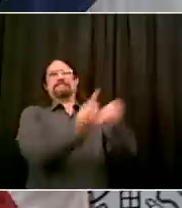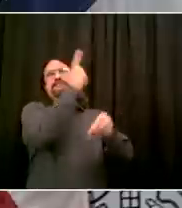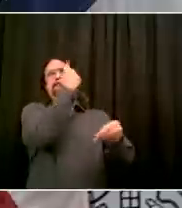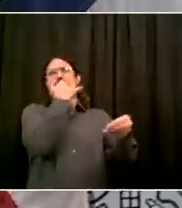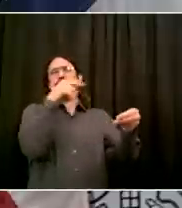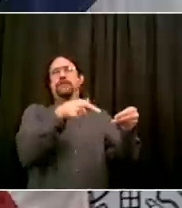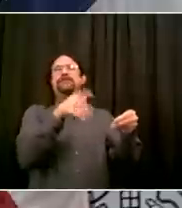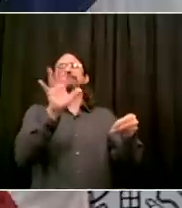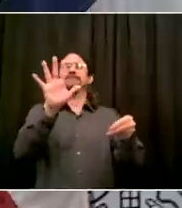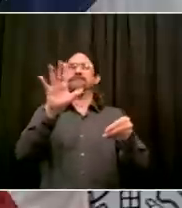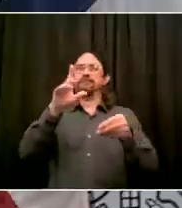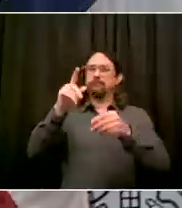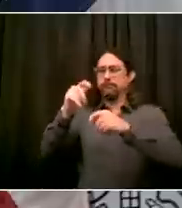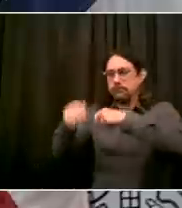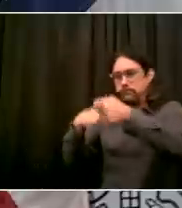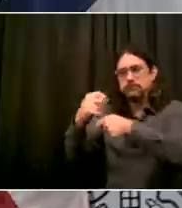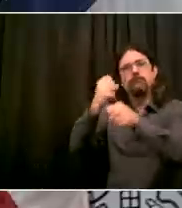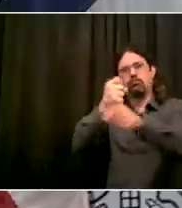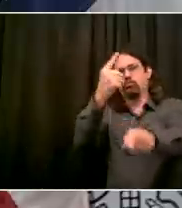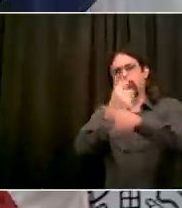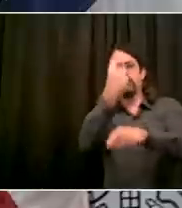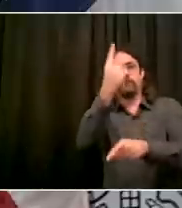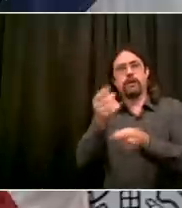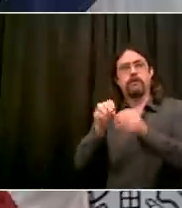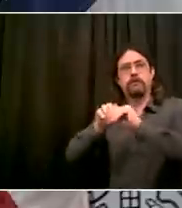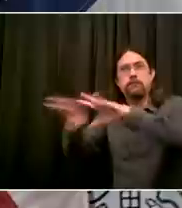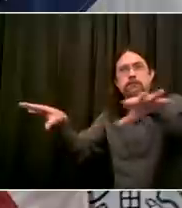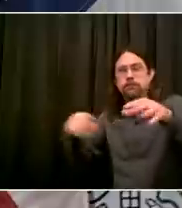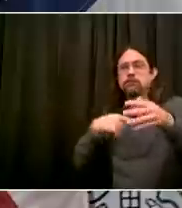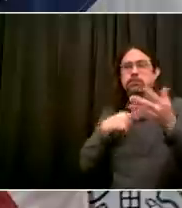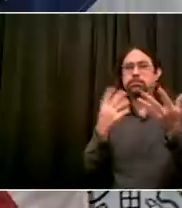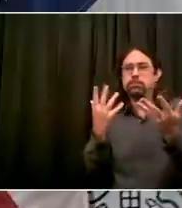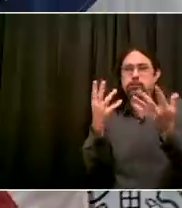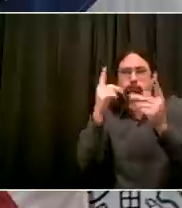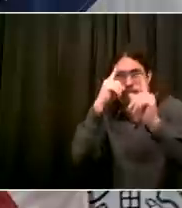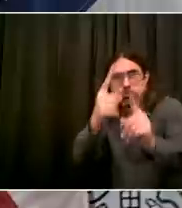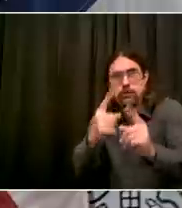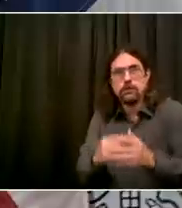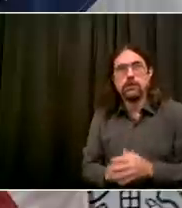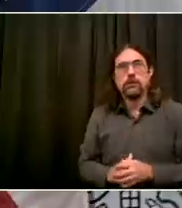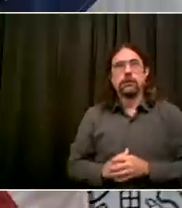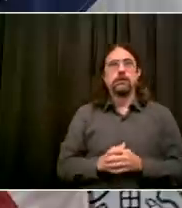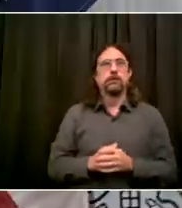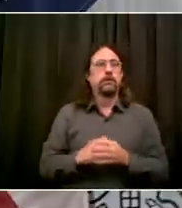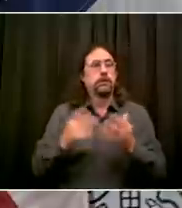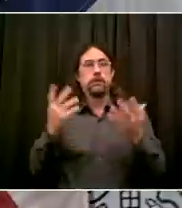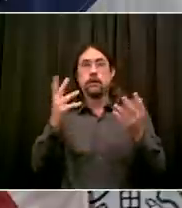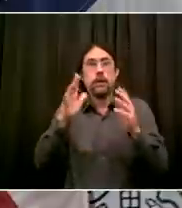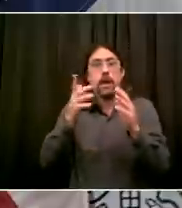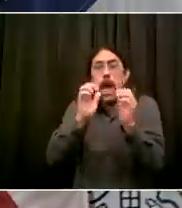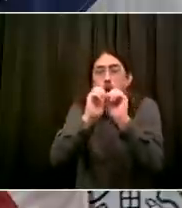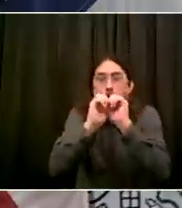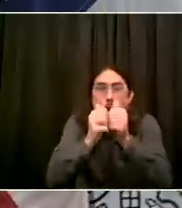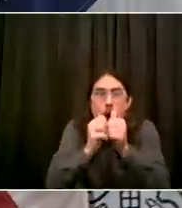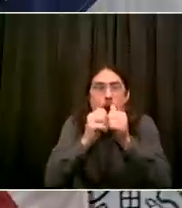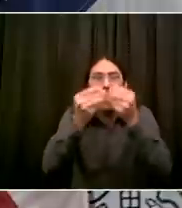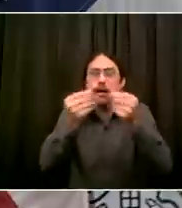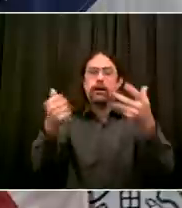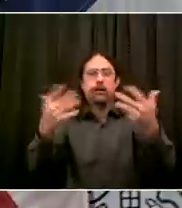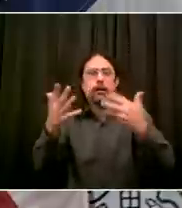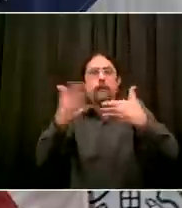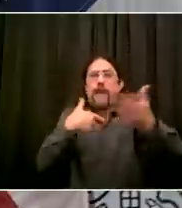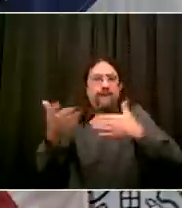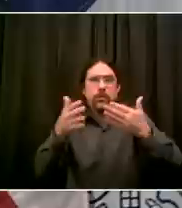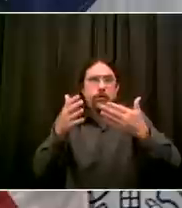I want to see it happen quickly. And I'd like to see the maximum communication. If it were a city agency and I